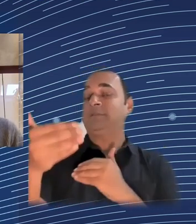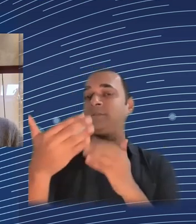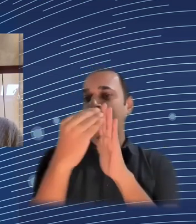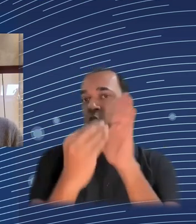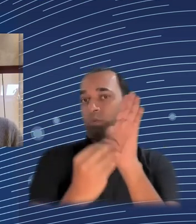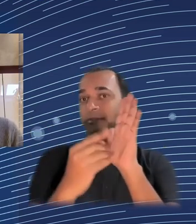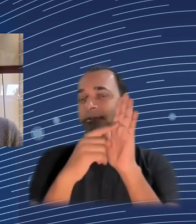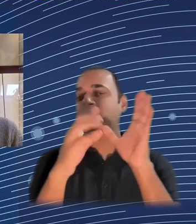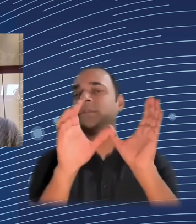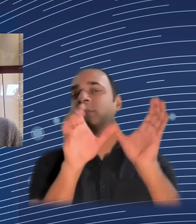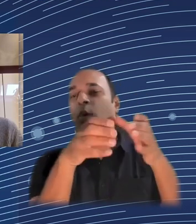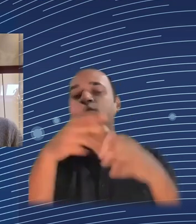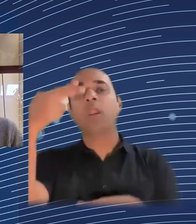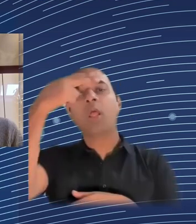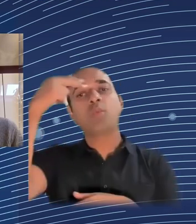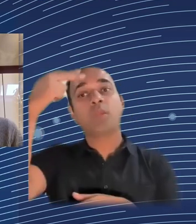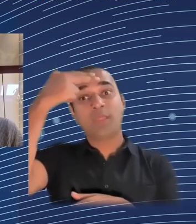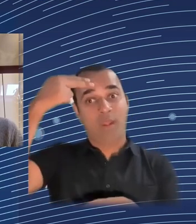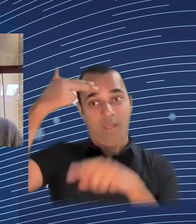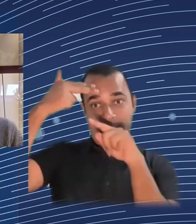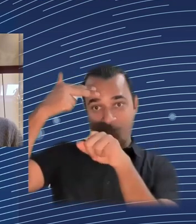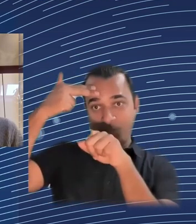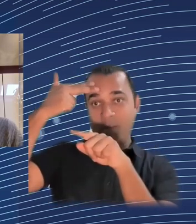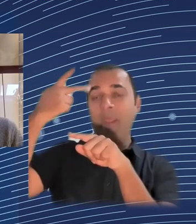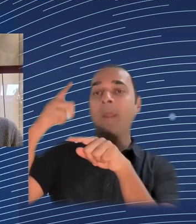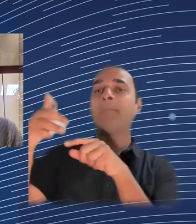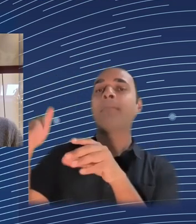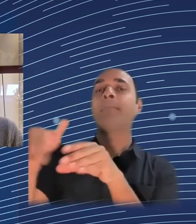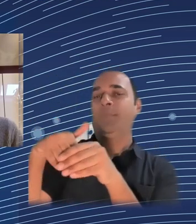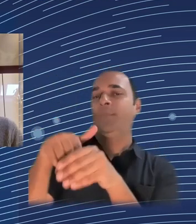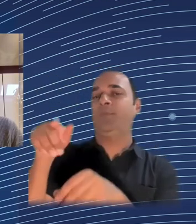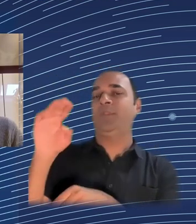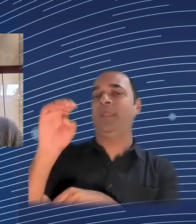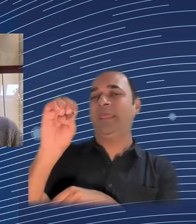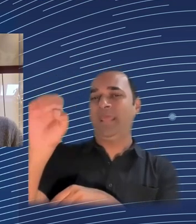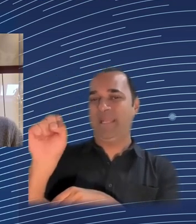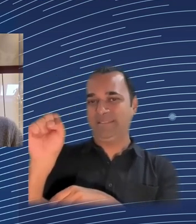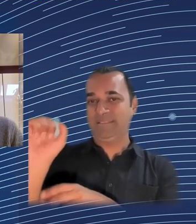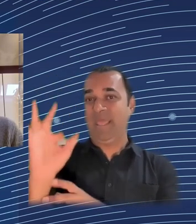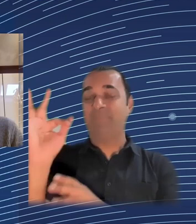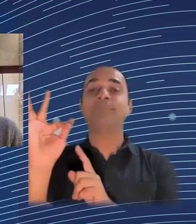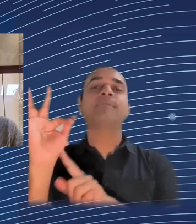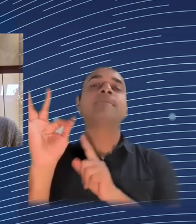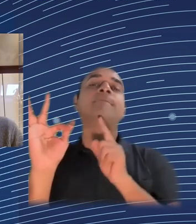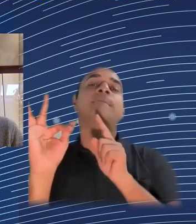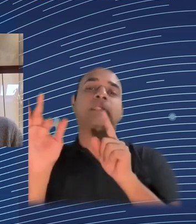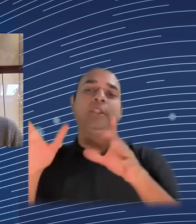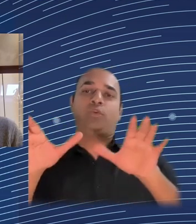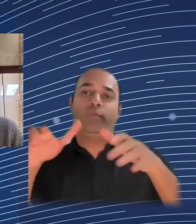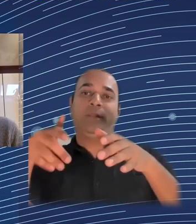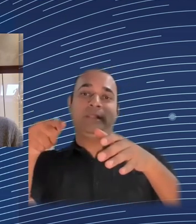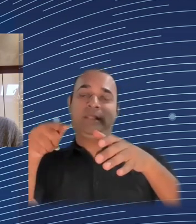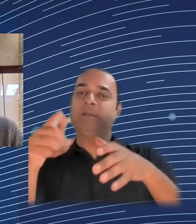And last but not least, joining us from London Financial Times, columnist and author of The Economics of Belonging, Mr.